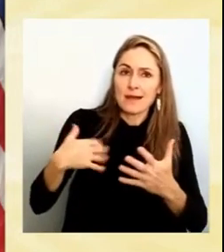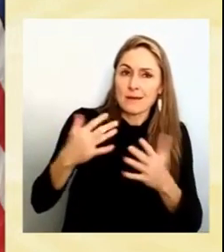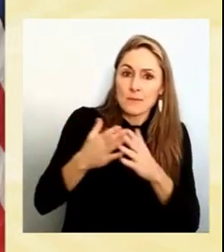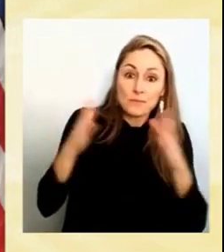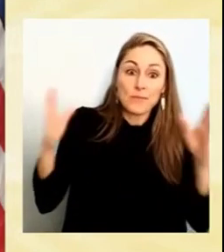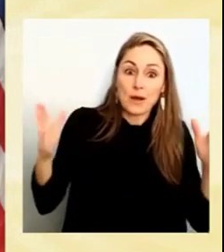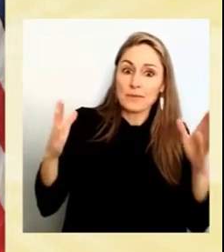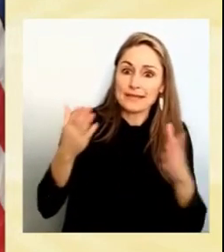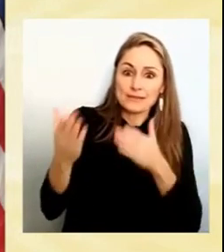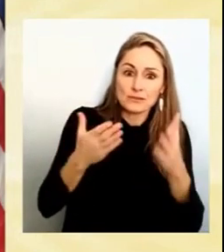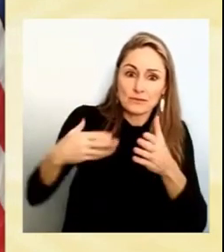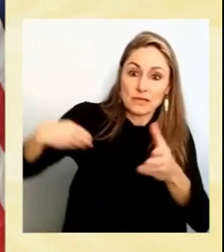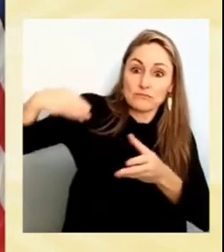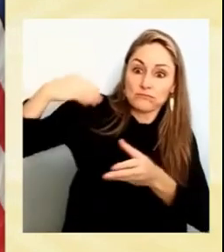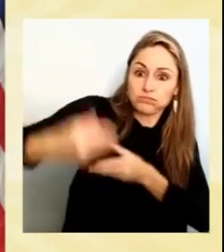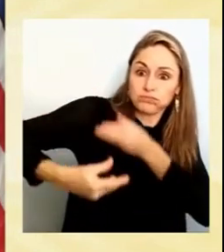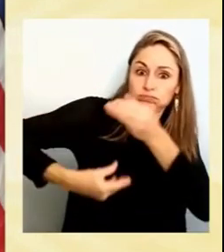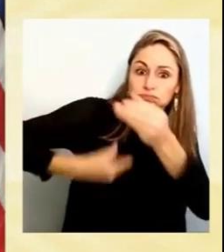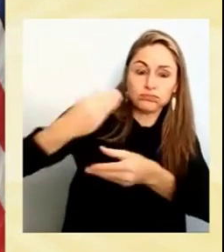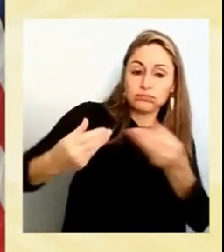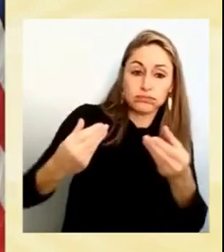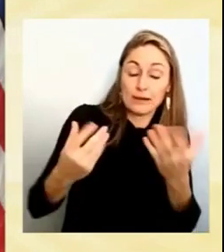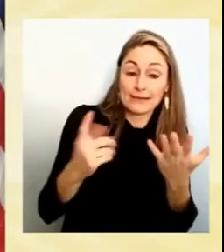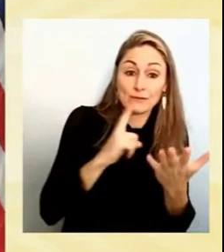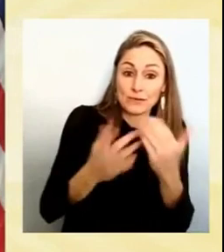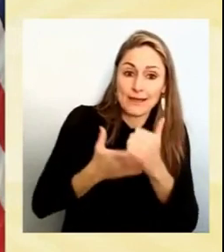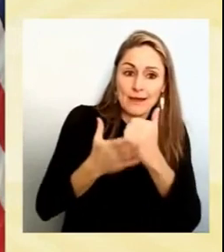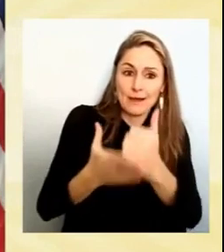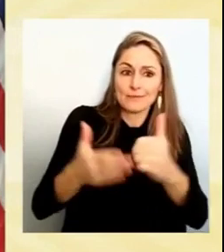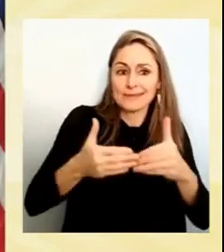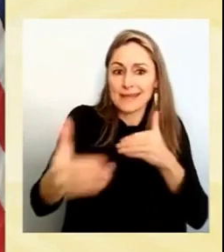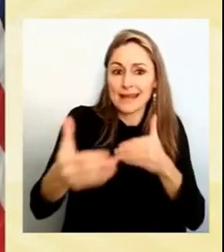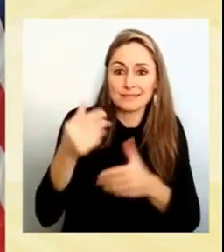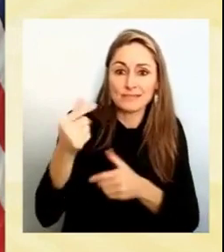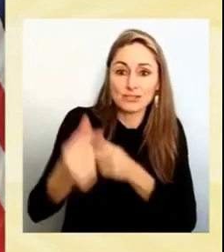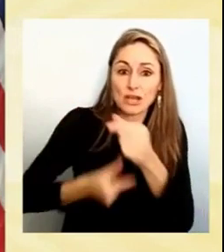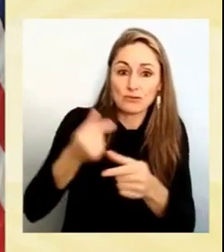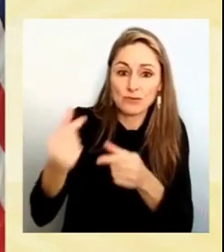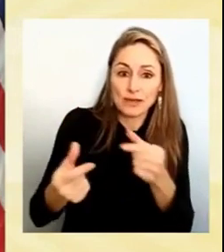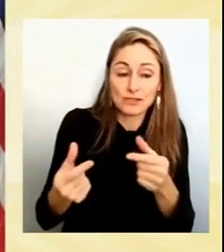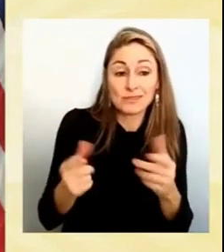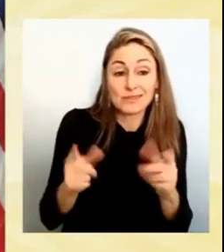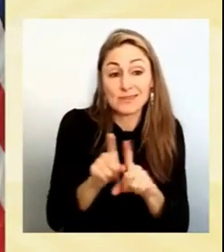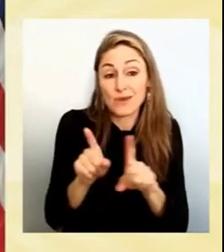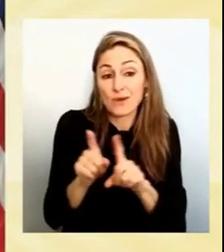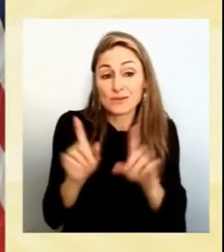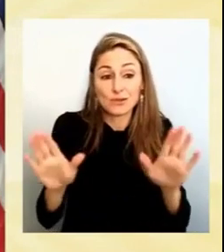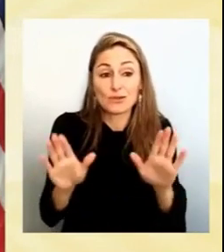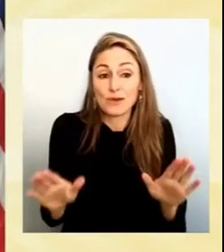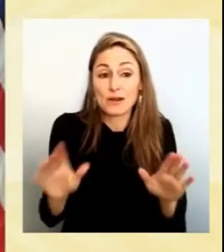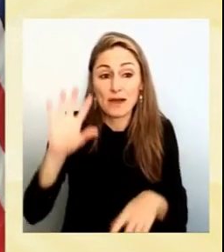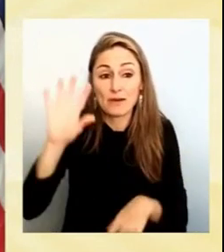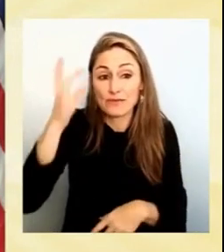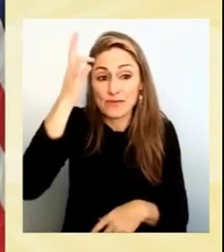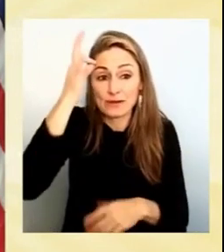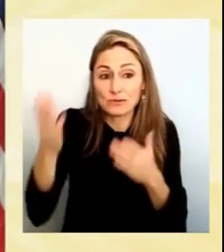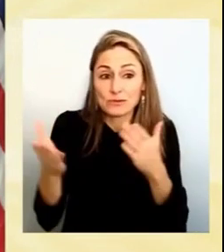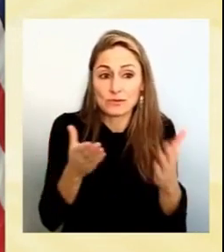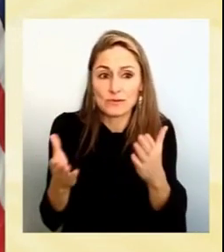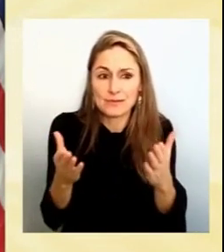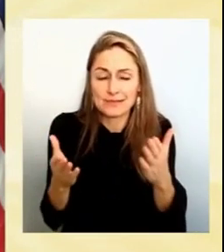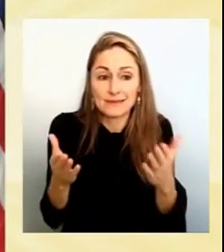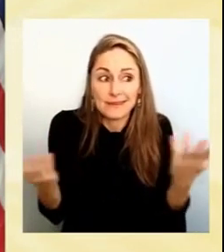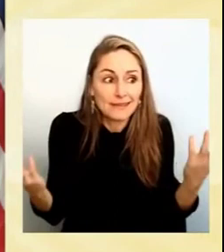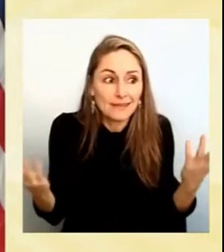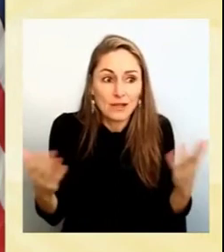prepare a new generation. And importantly, I think for reminding us that part of what's great about federal service is also the terms of employment leave space